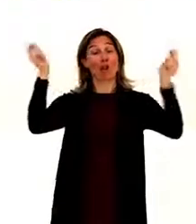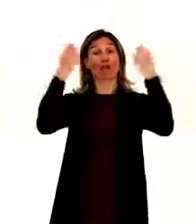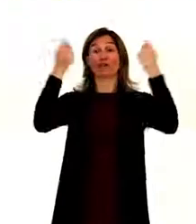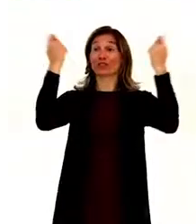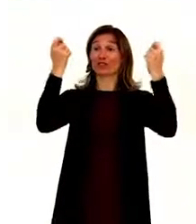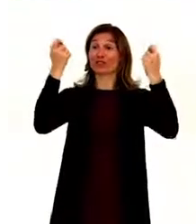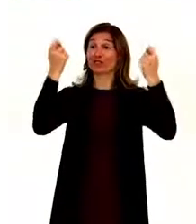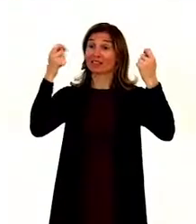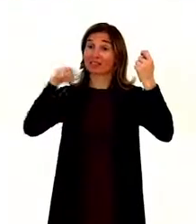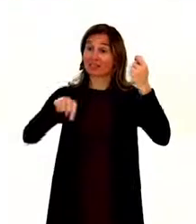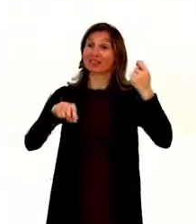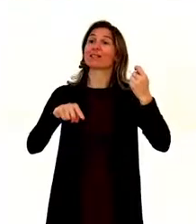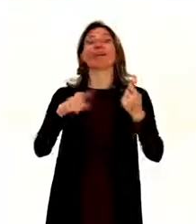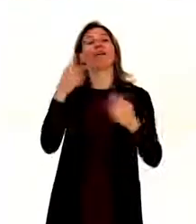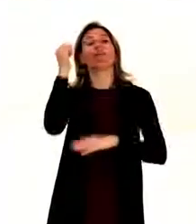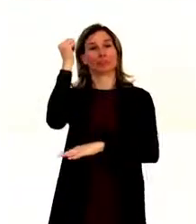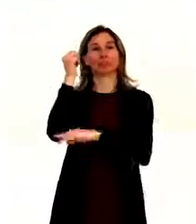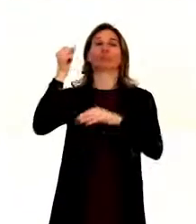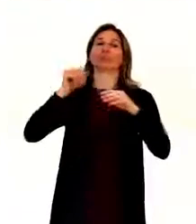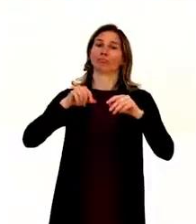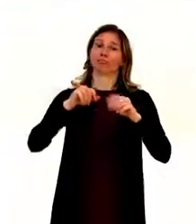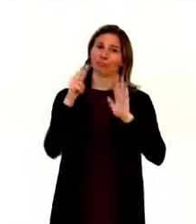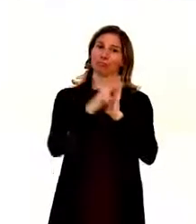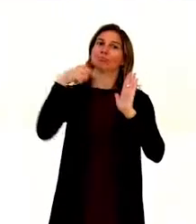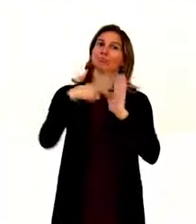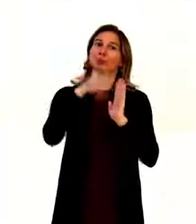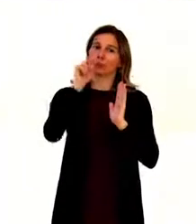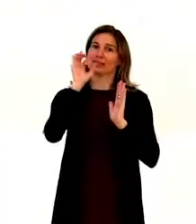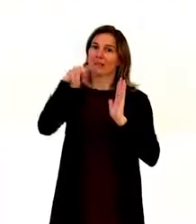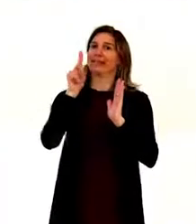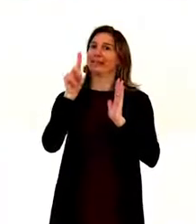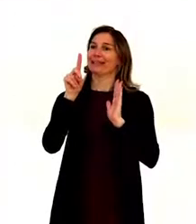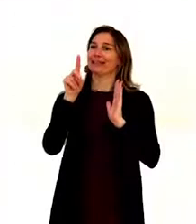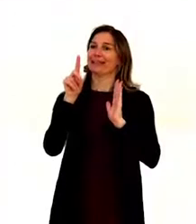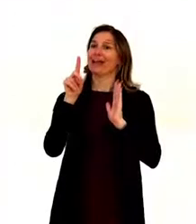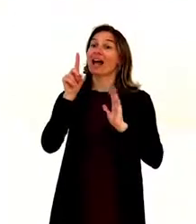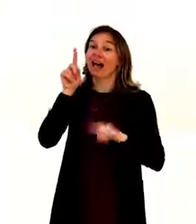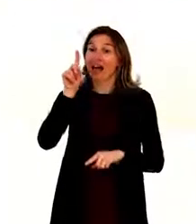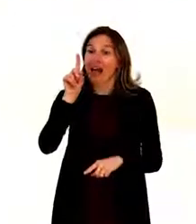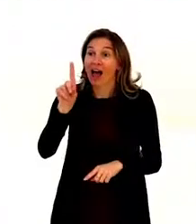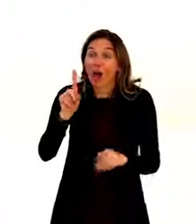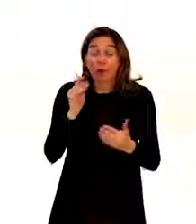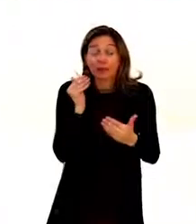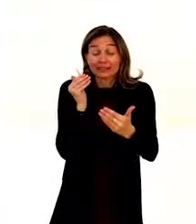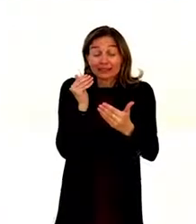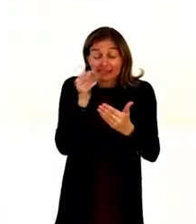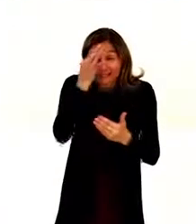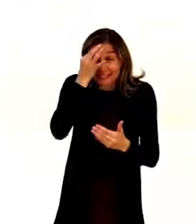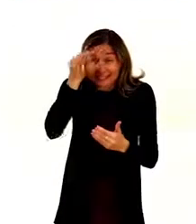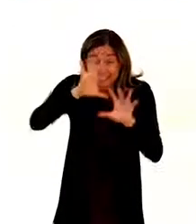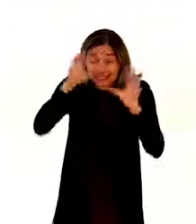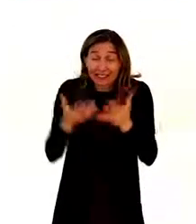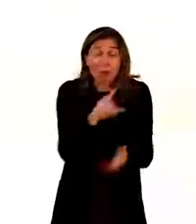the of the convention in force and it has gotten really close to the universal ratification. We have